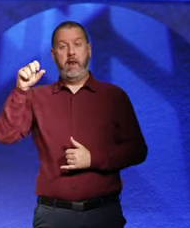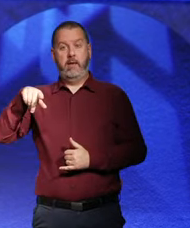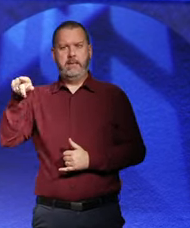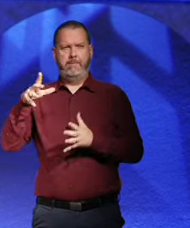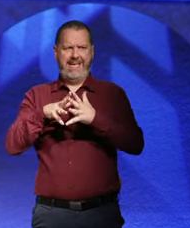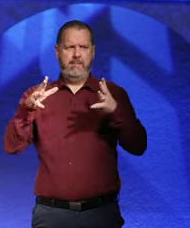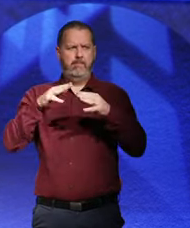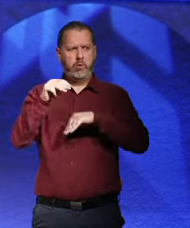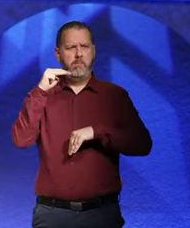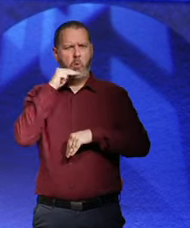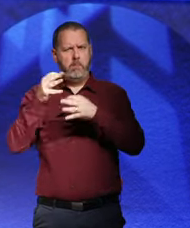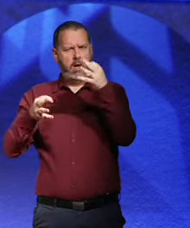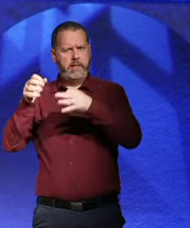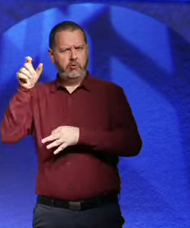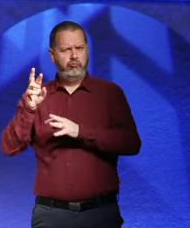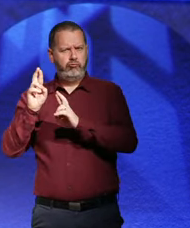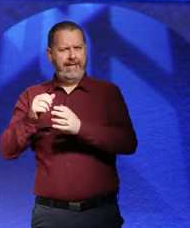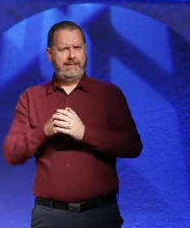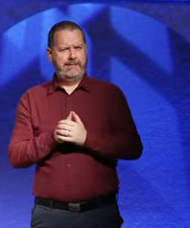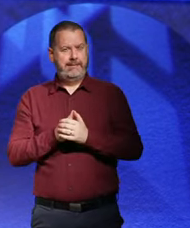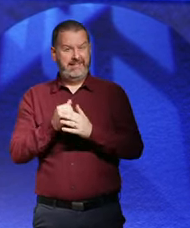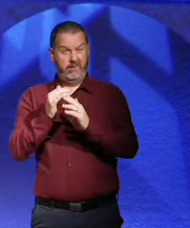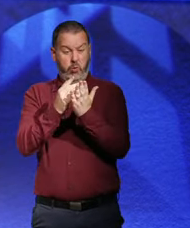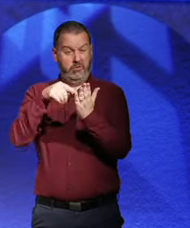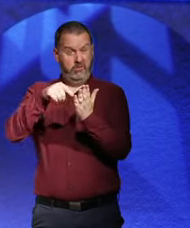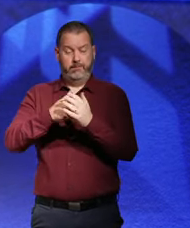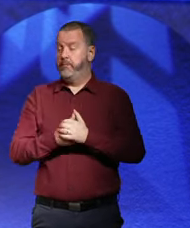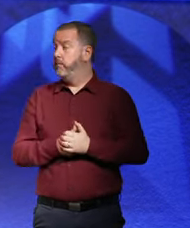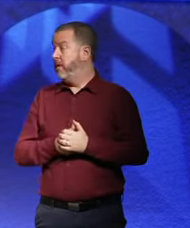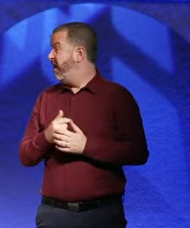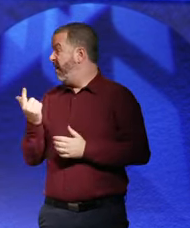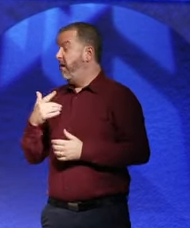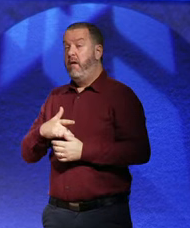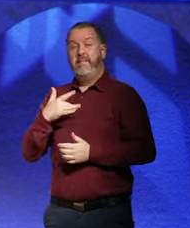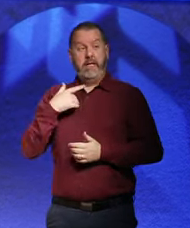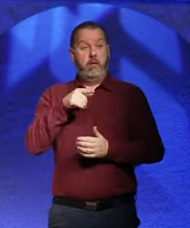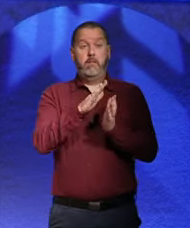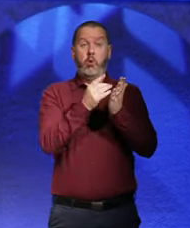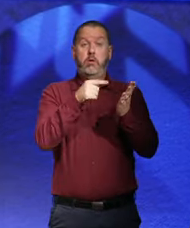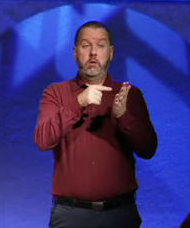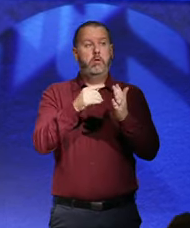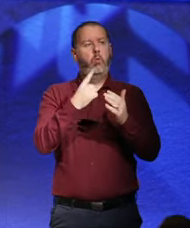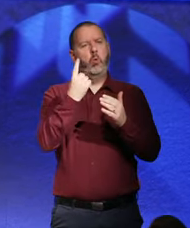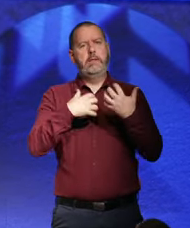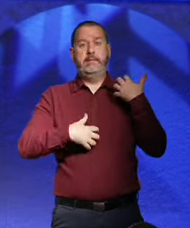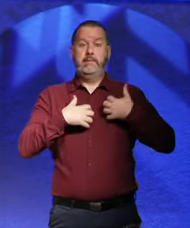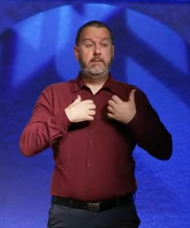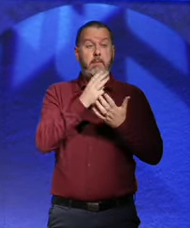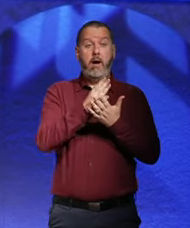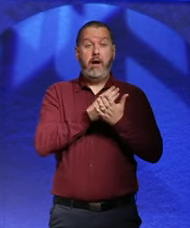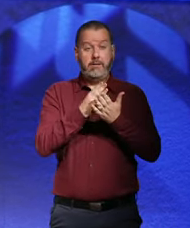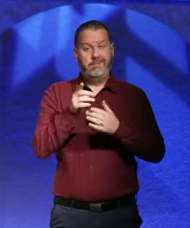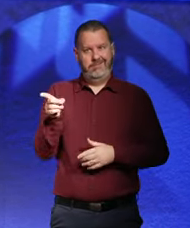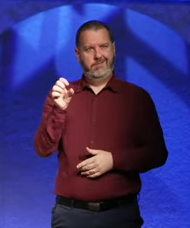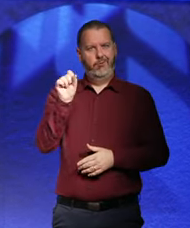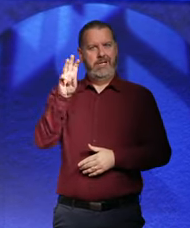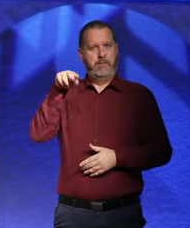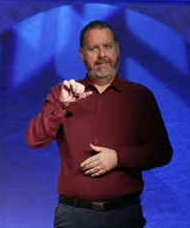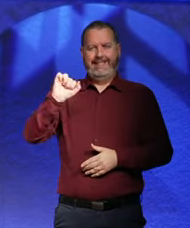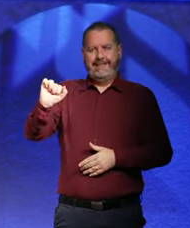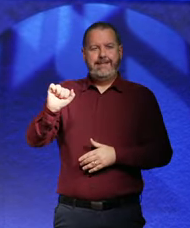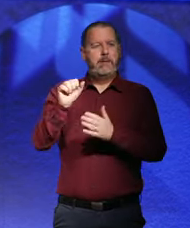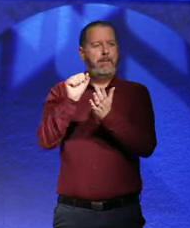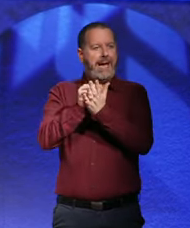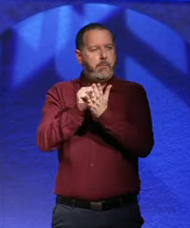draw of the book for me is the kind of story of Stressman, you know, because I looked at his papers and his diaries.